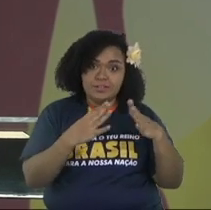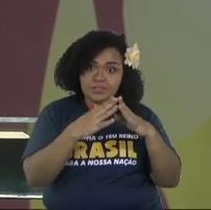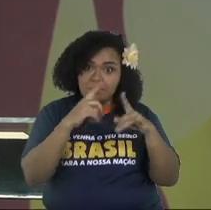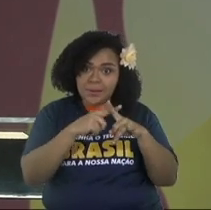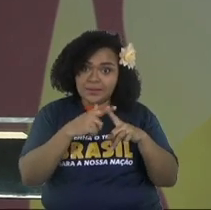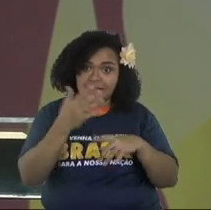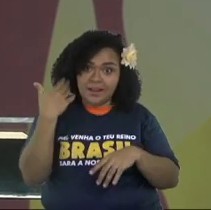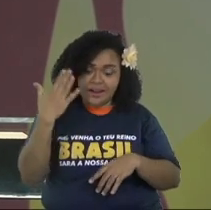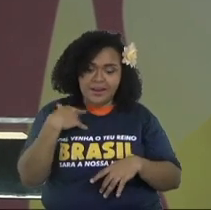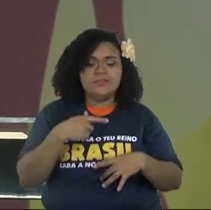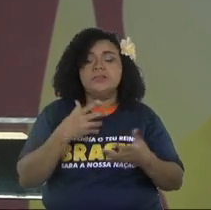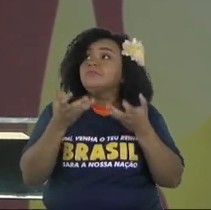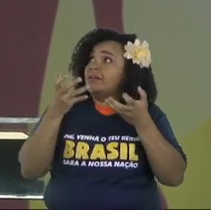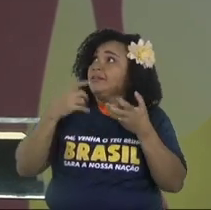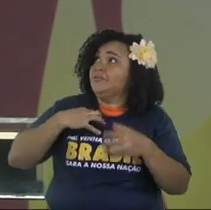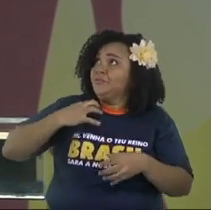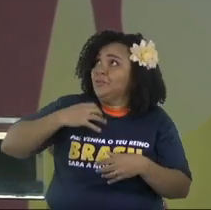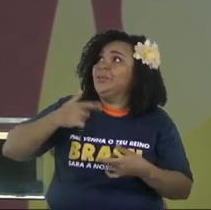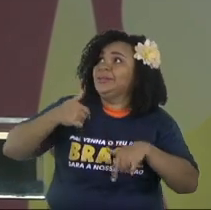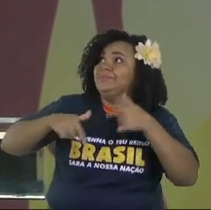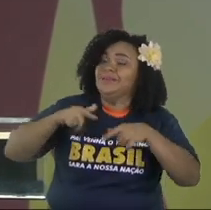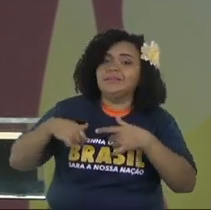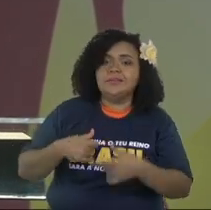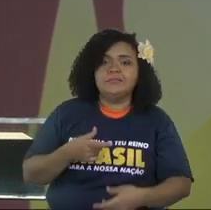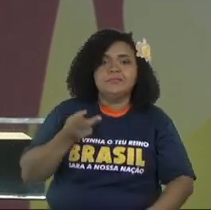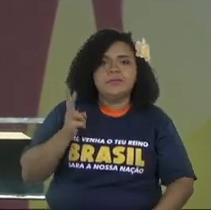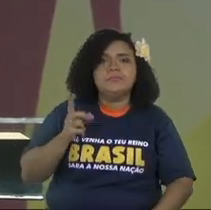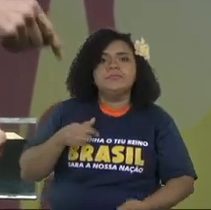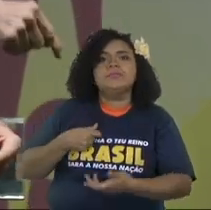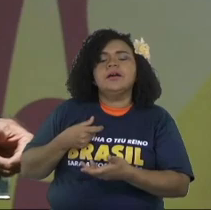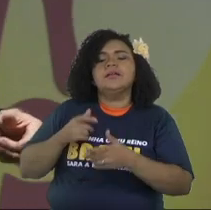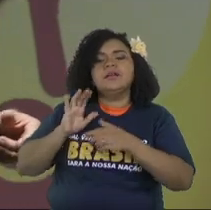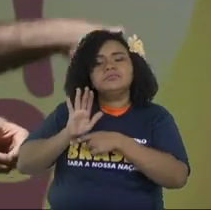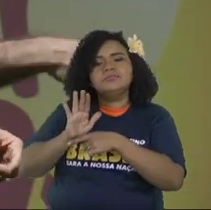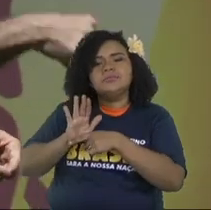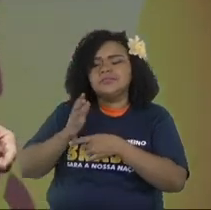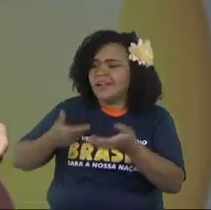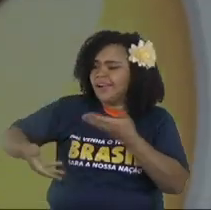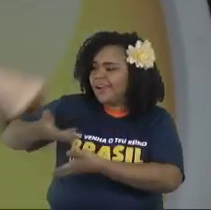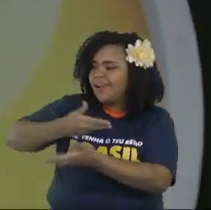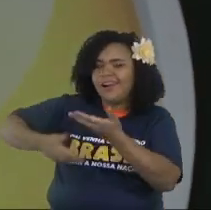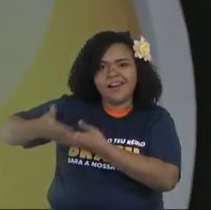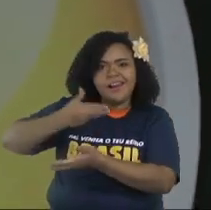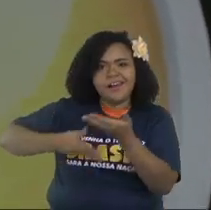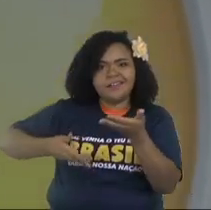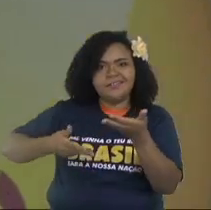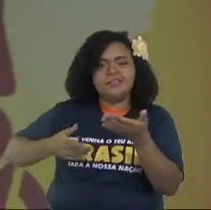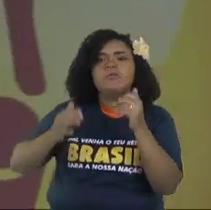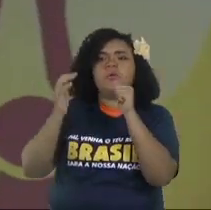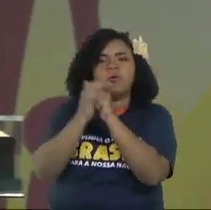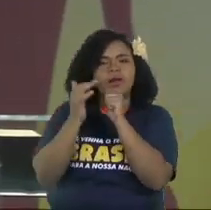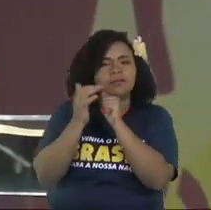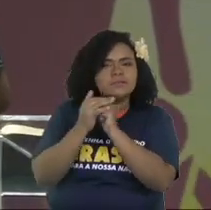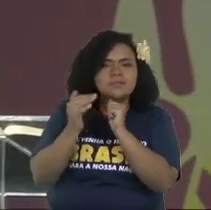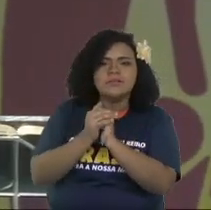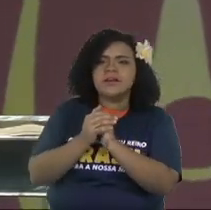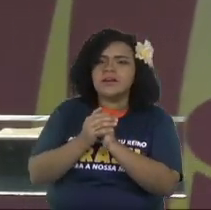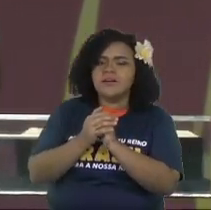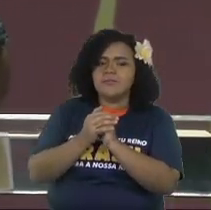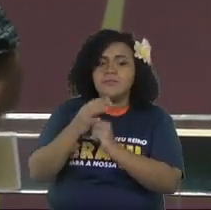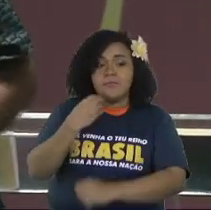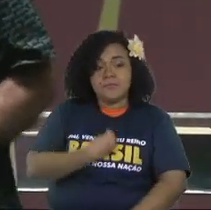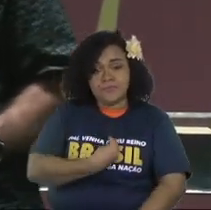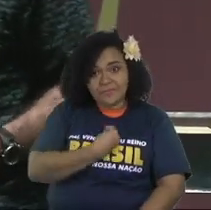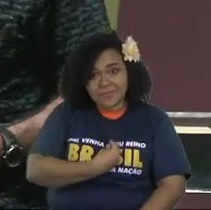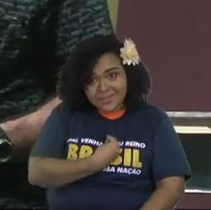being part of this work you invest your time and you invest your thoughts your prayers your energy